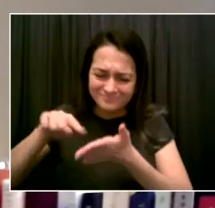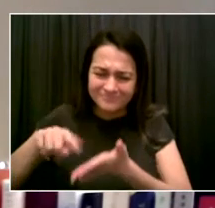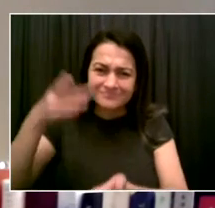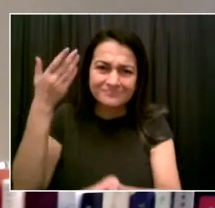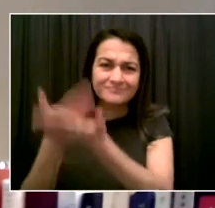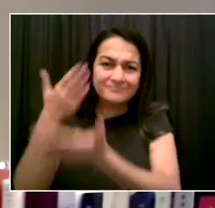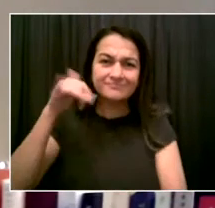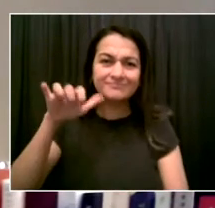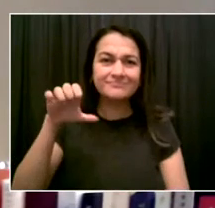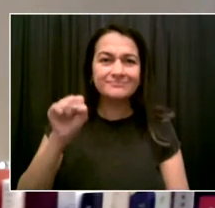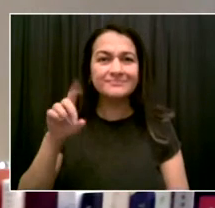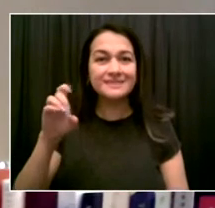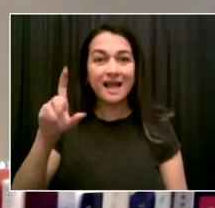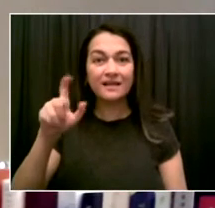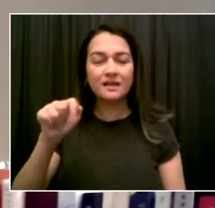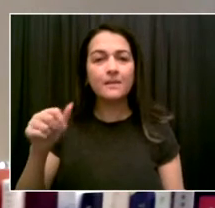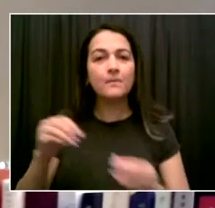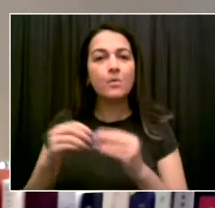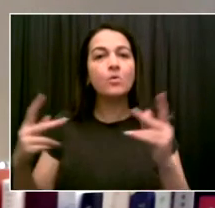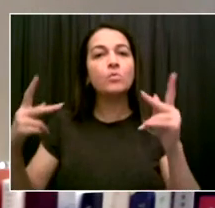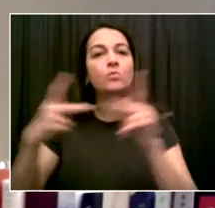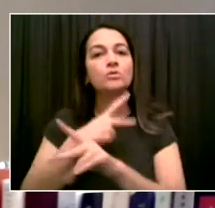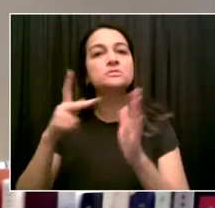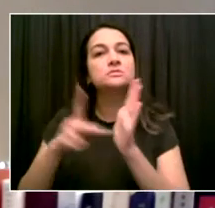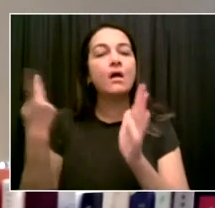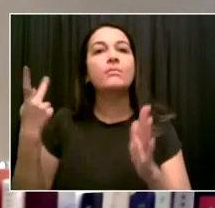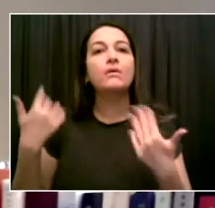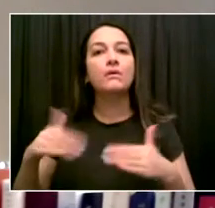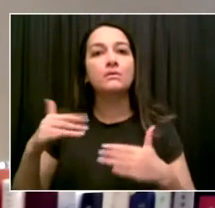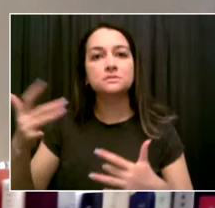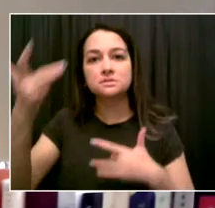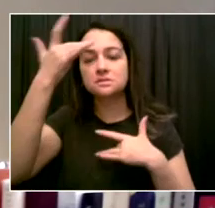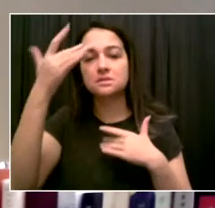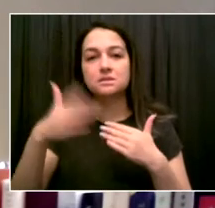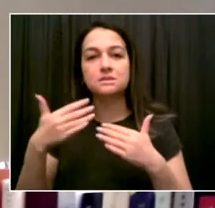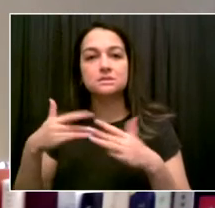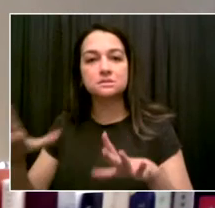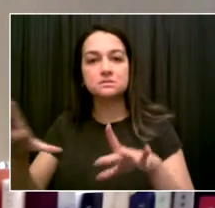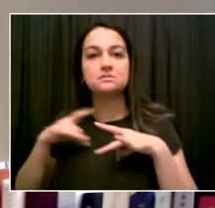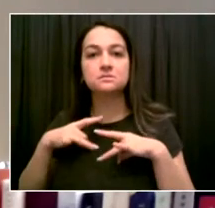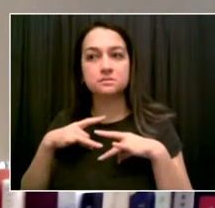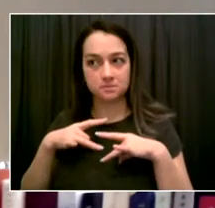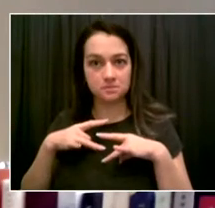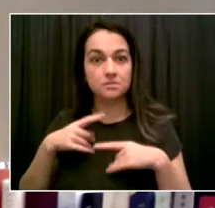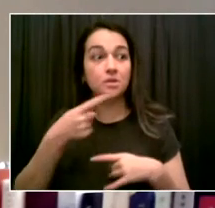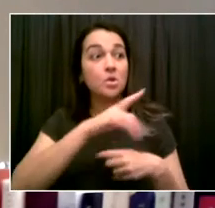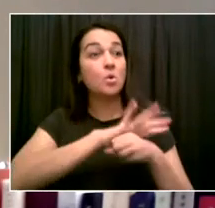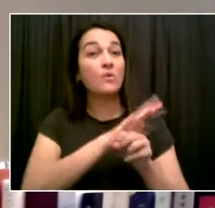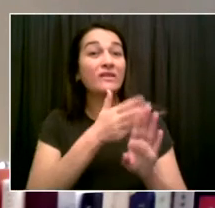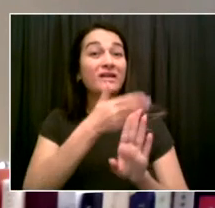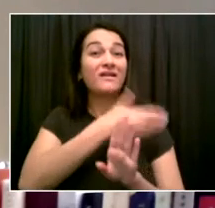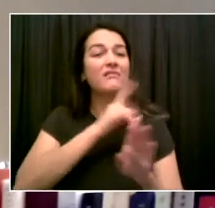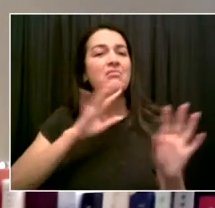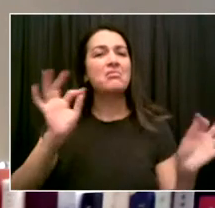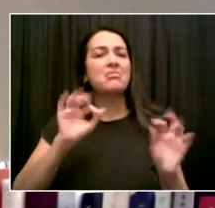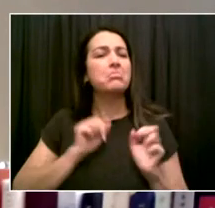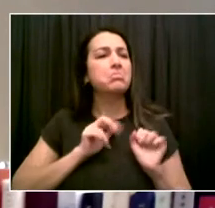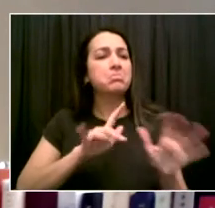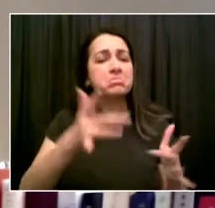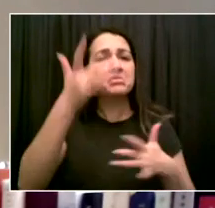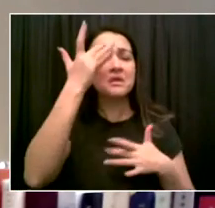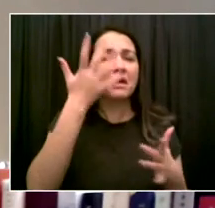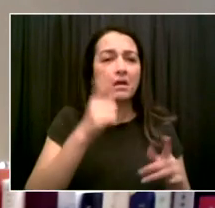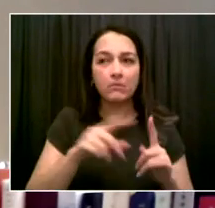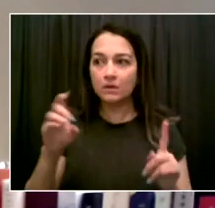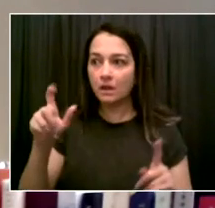Why? Well, because people with the Delta variant have a thousand times as high the level of the virus in their nose and